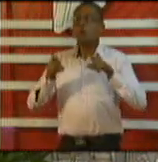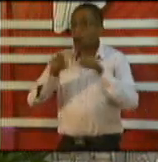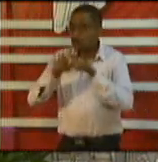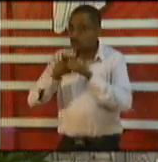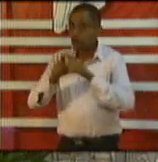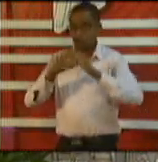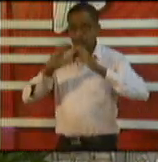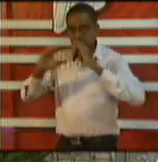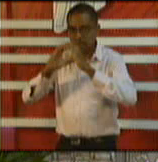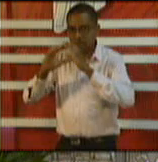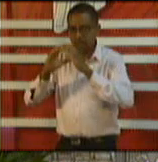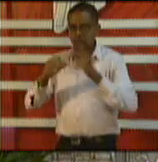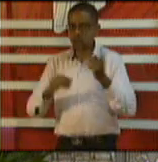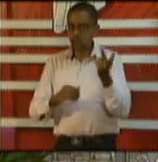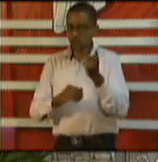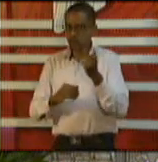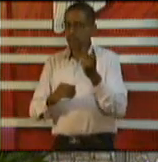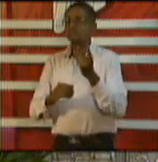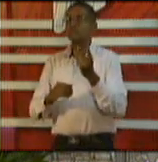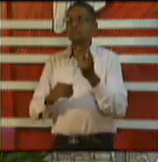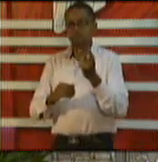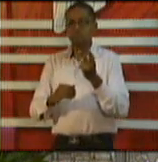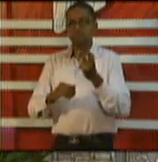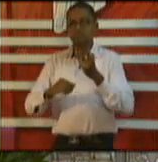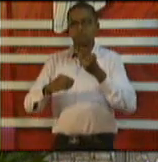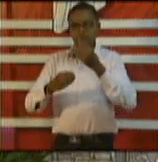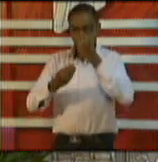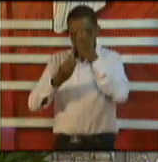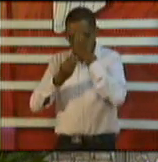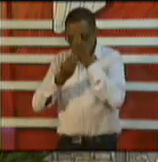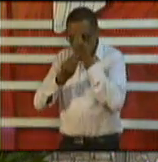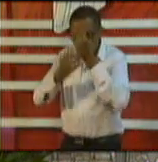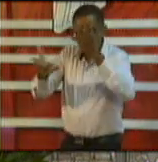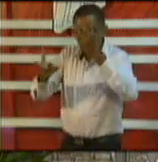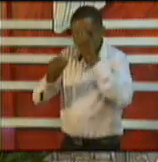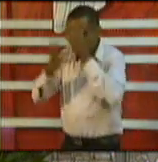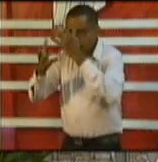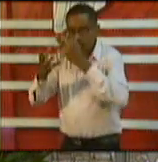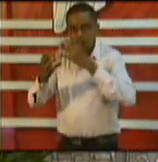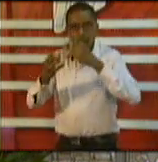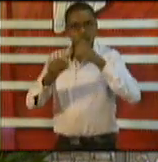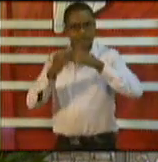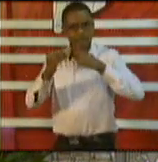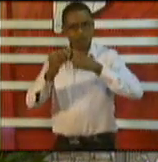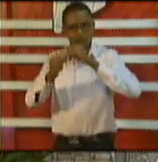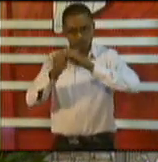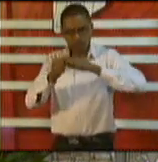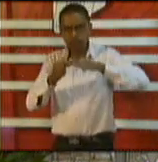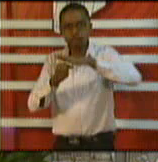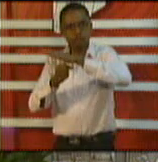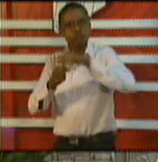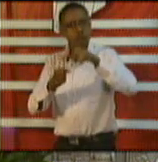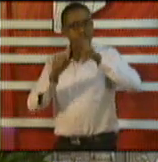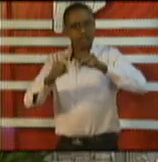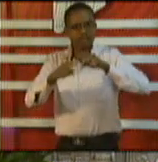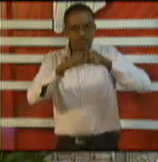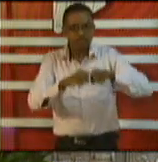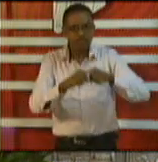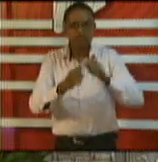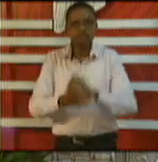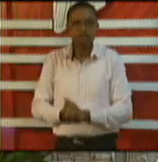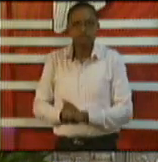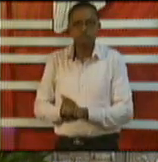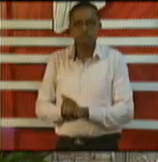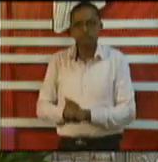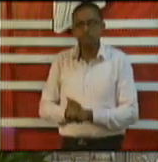on covet 19 for those of you who have not been able to renew your identification cards because of the pandemic you will be